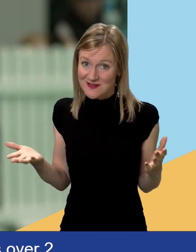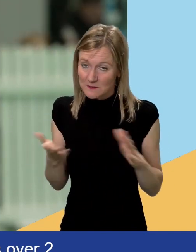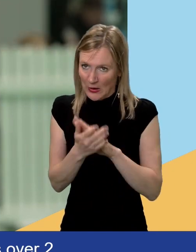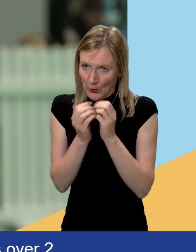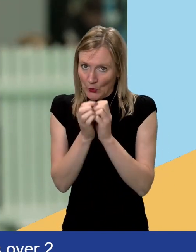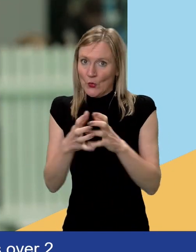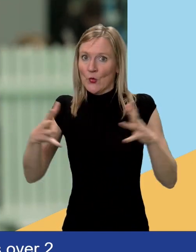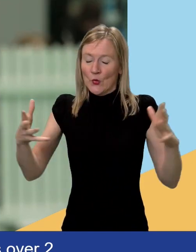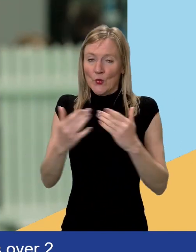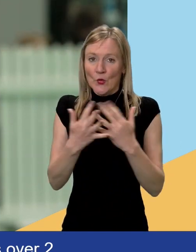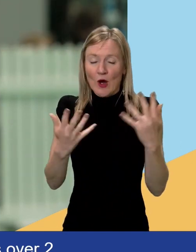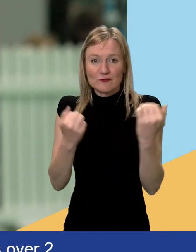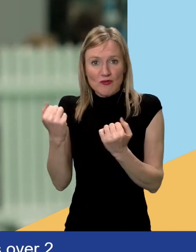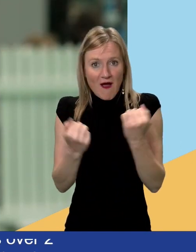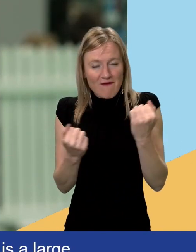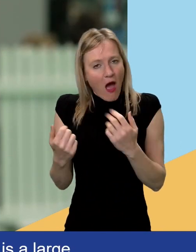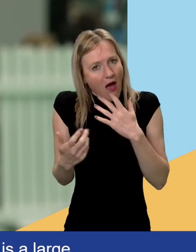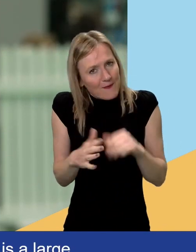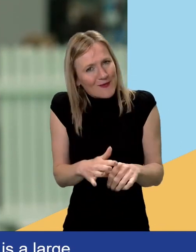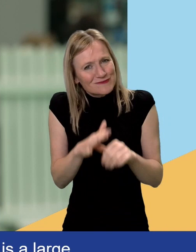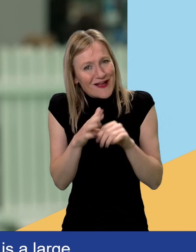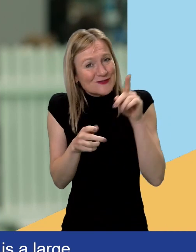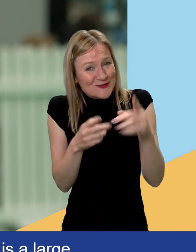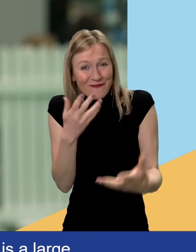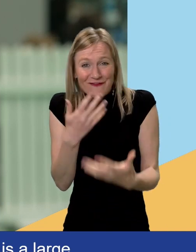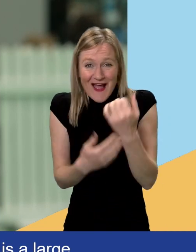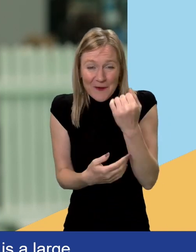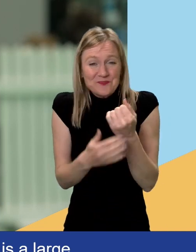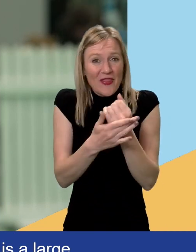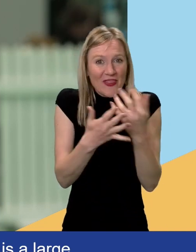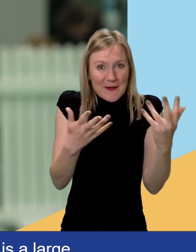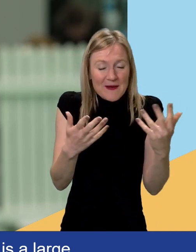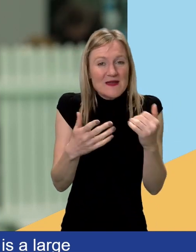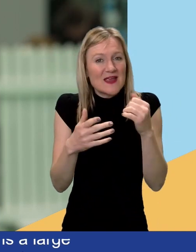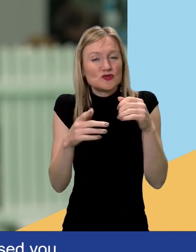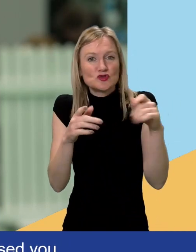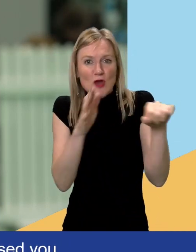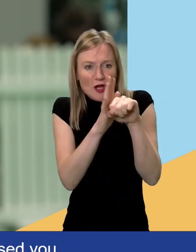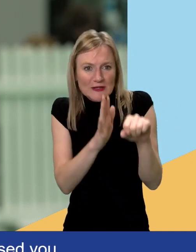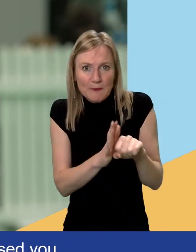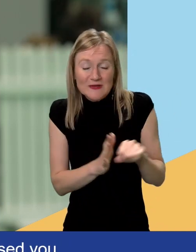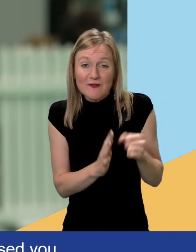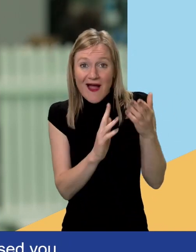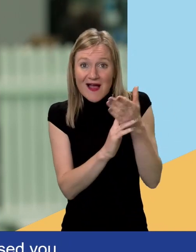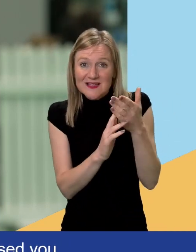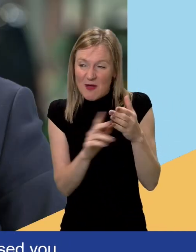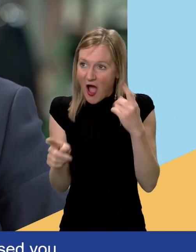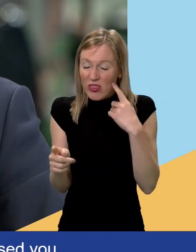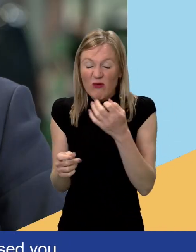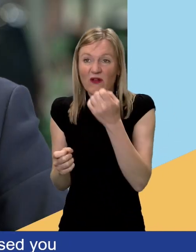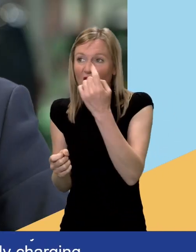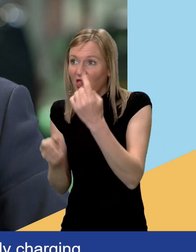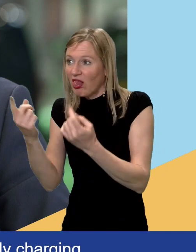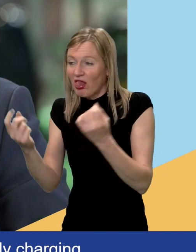of drivers out there. I I'm quite impressed that you've been able to find that number of accessible charging points because I think they're few and far between. They